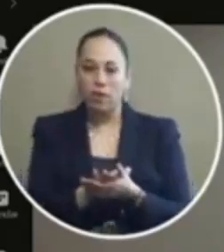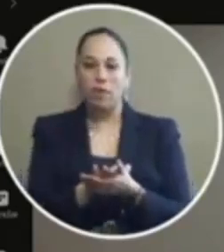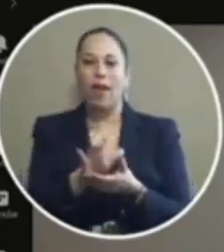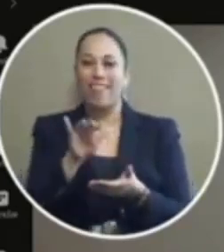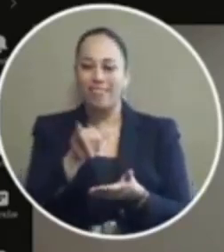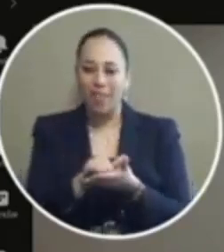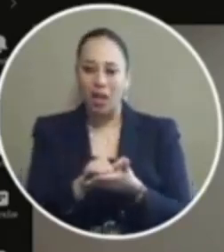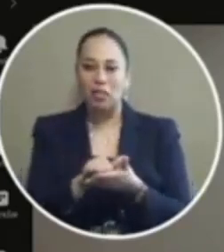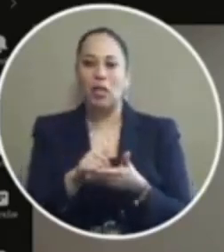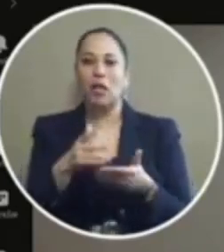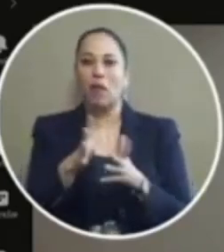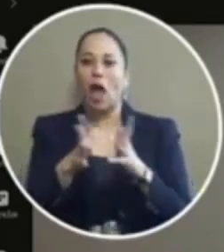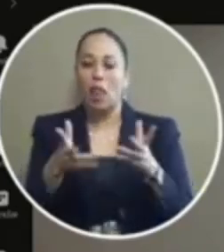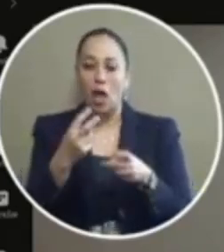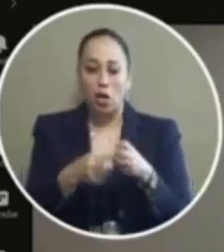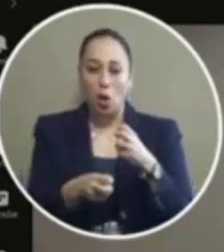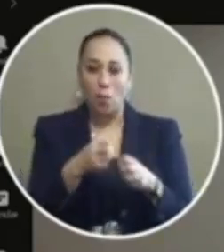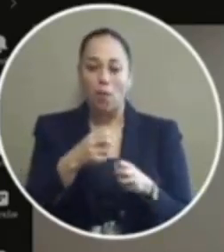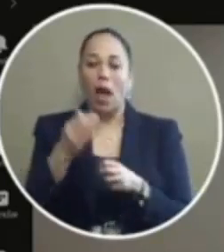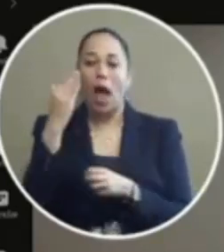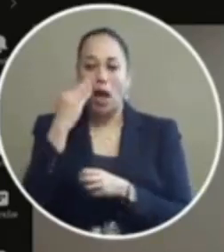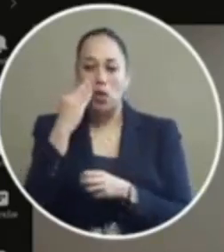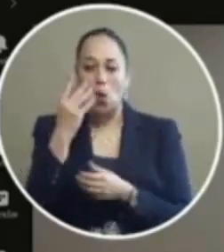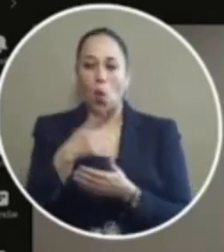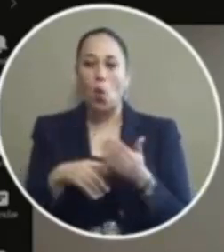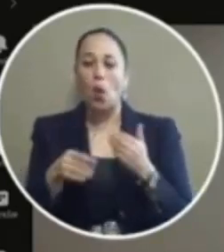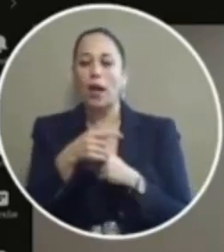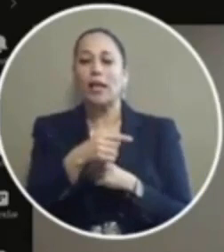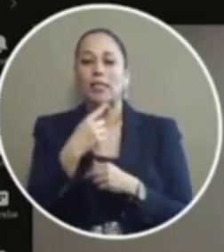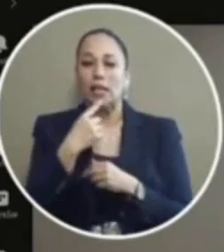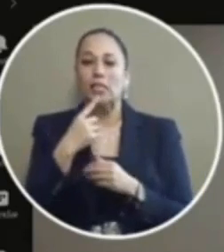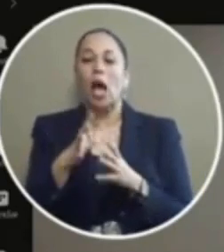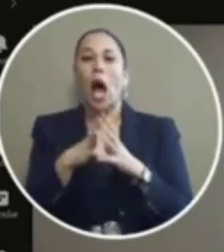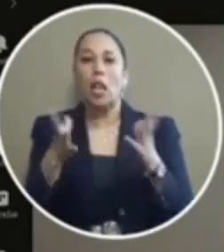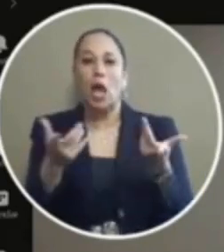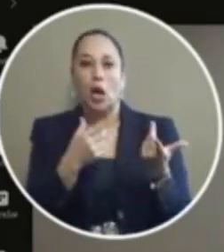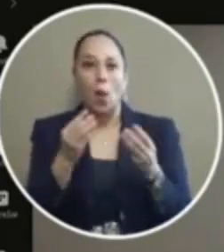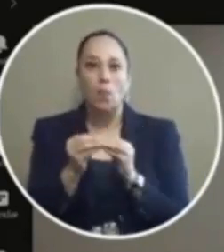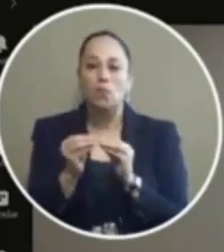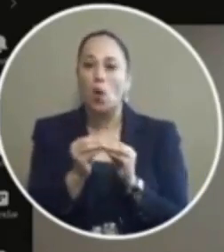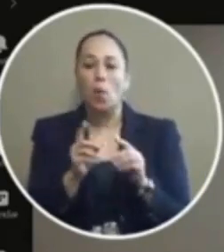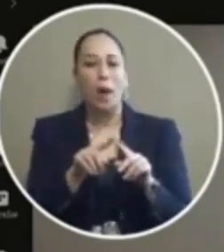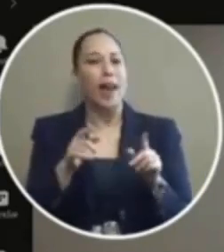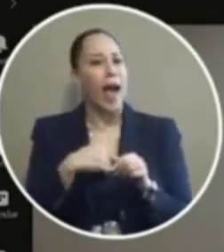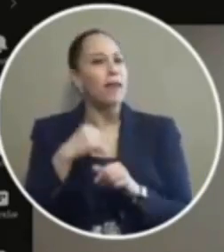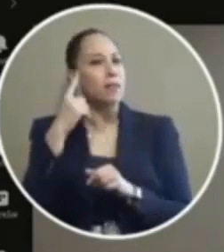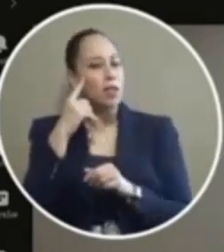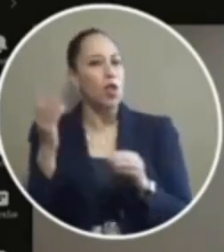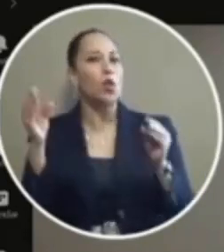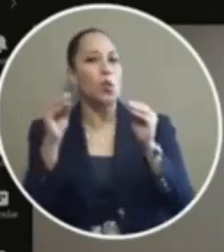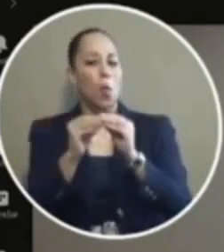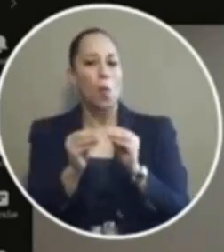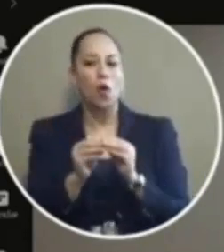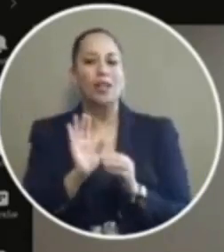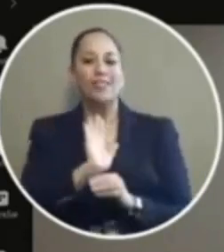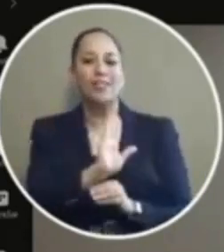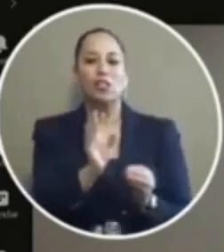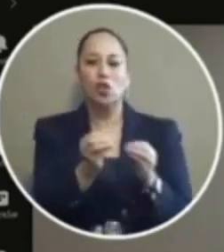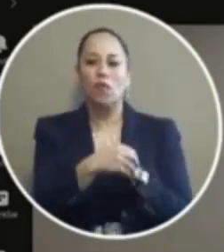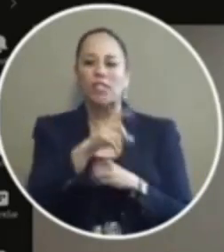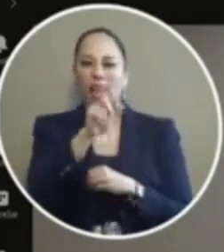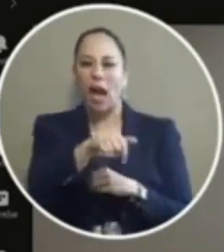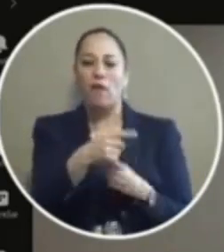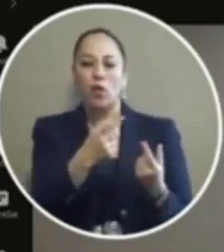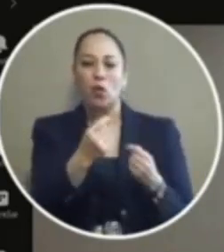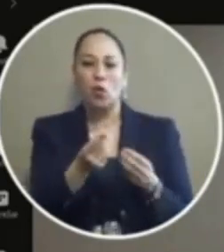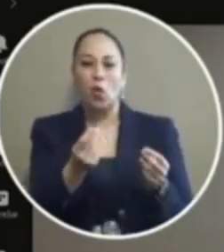going to be much of a problem i know mr esparza says well you know there's a lot more to it i think a lot more to it is what his office will have to do